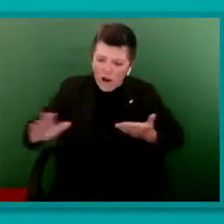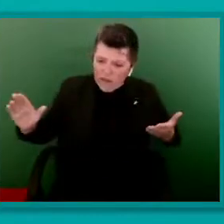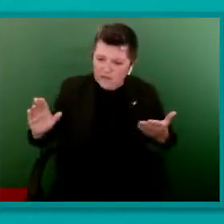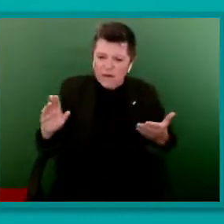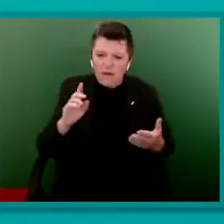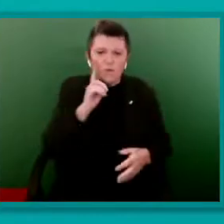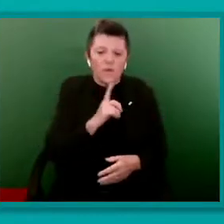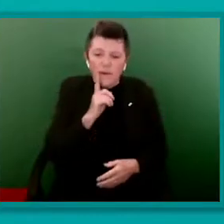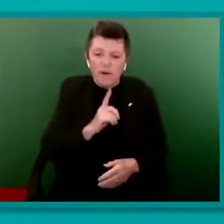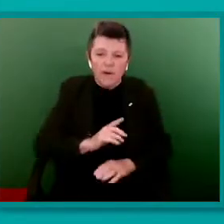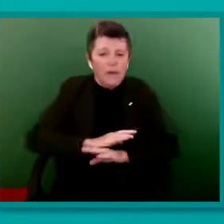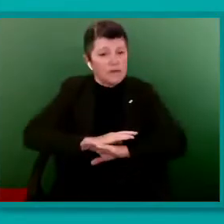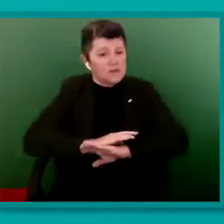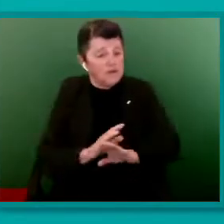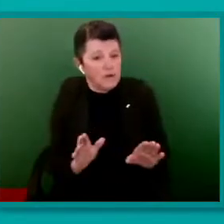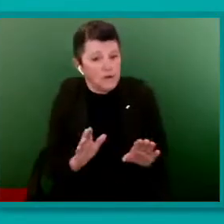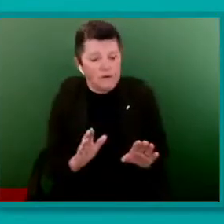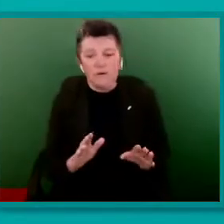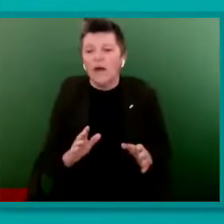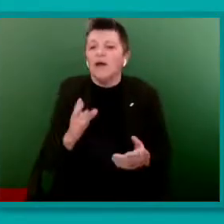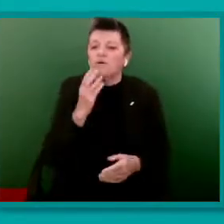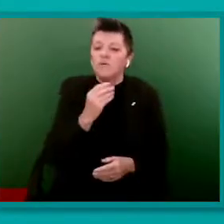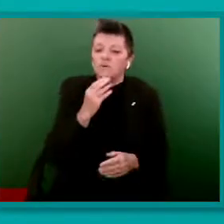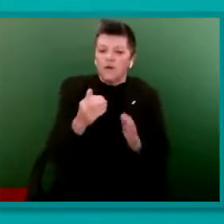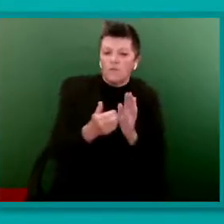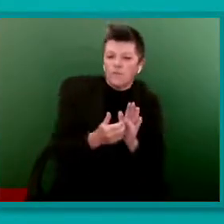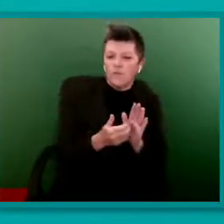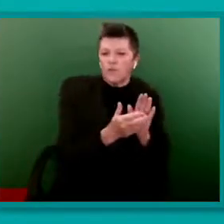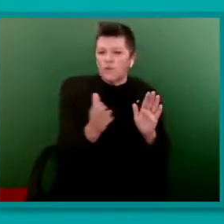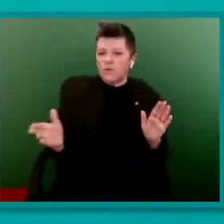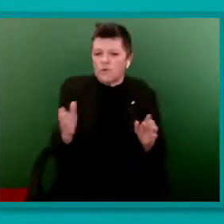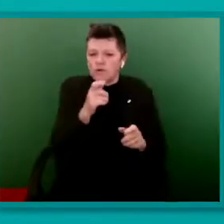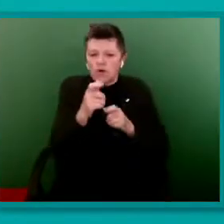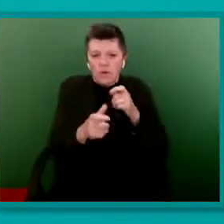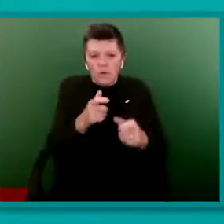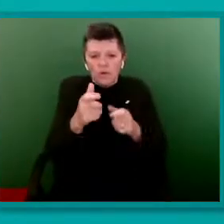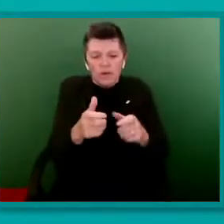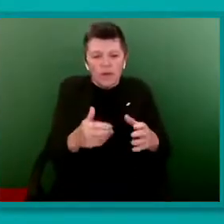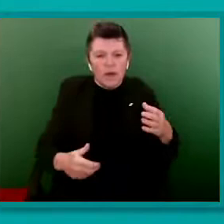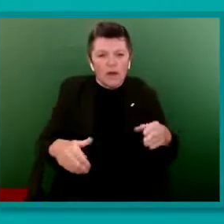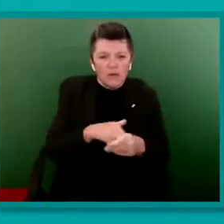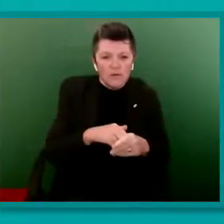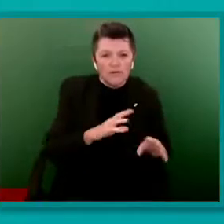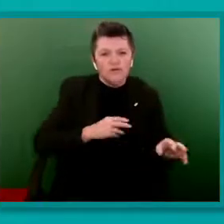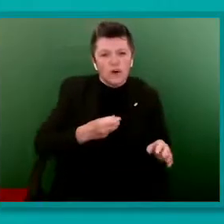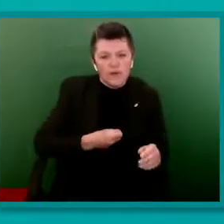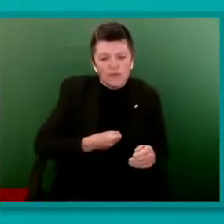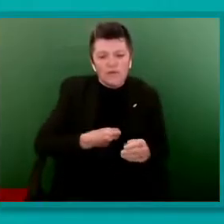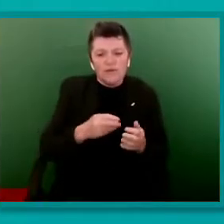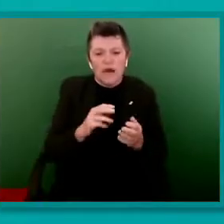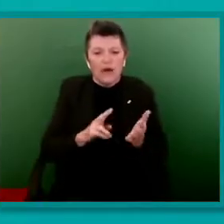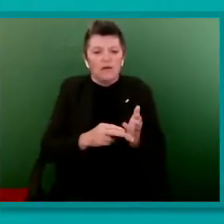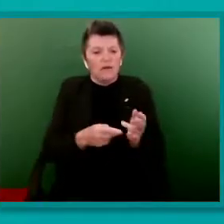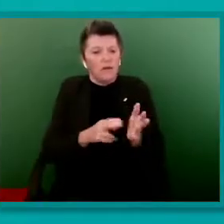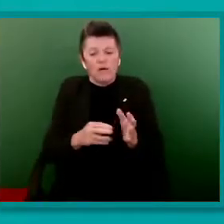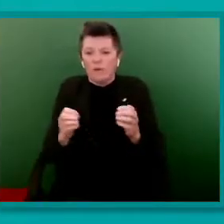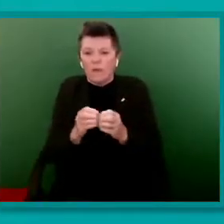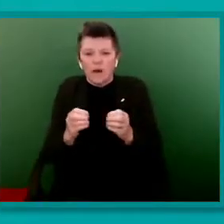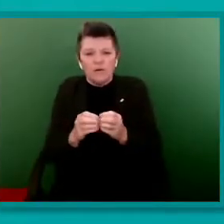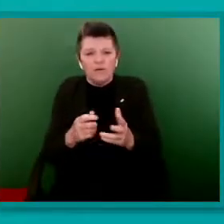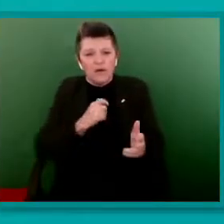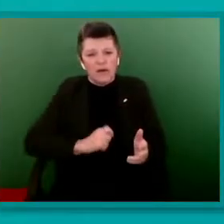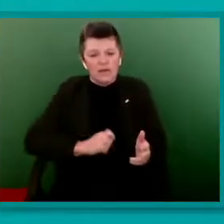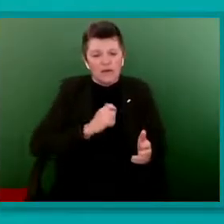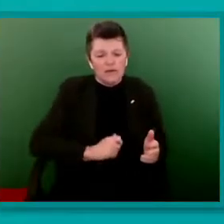broader terminology that includes trans and non-binary identities to be inclusive of all identities does not erase anyone.